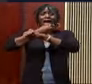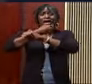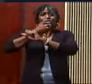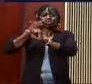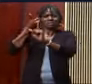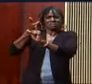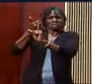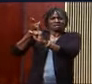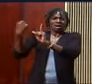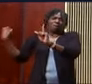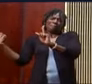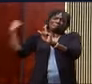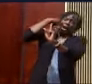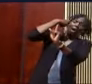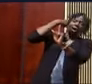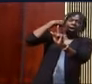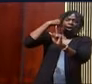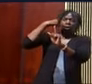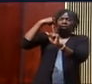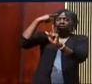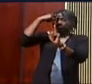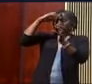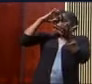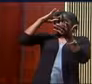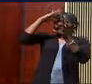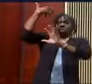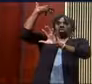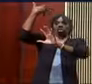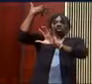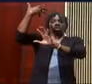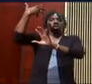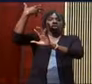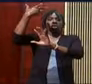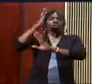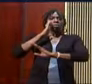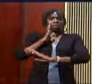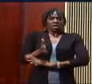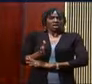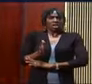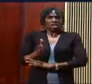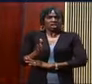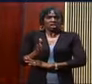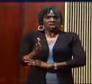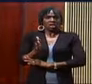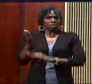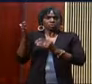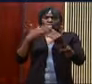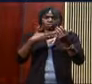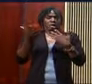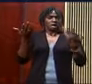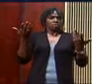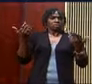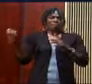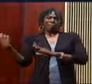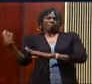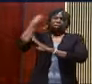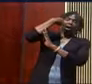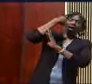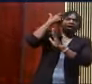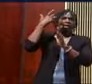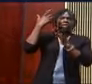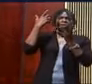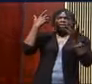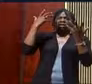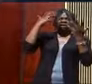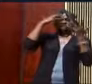experience a psychological numbness, a mental fog where they don't know where they are. They